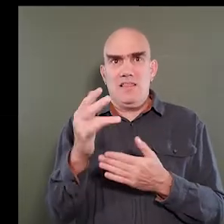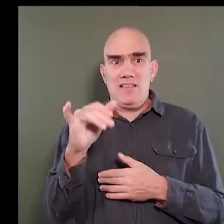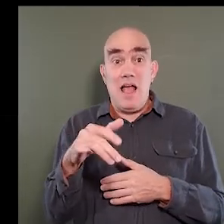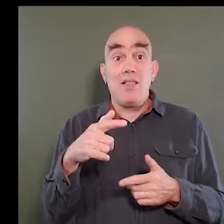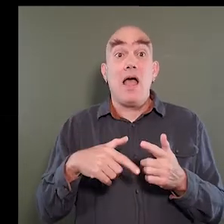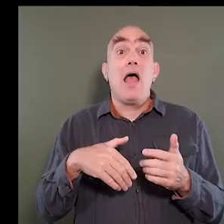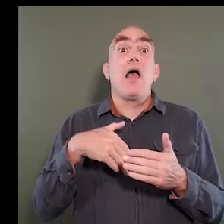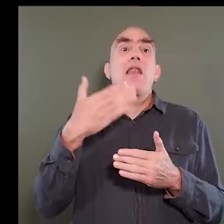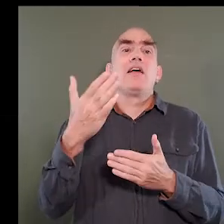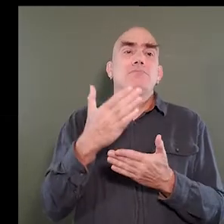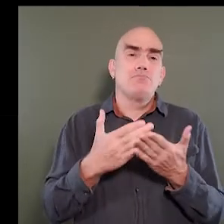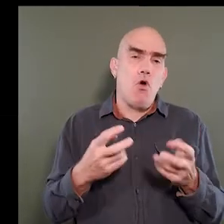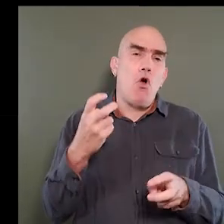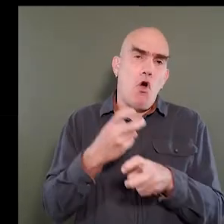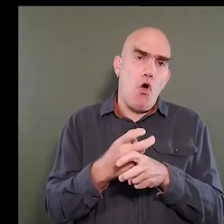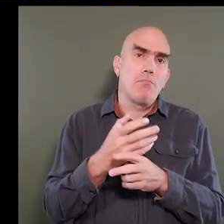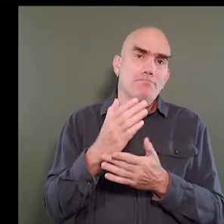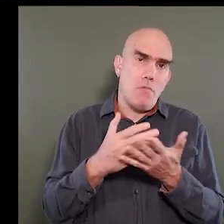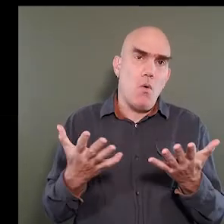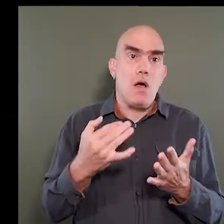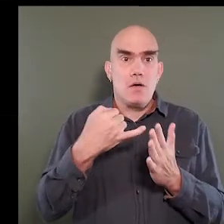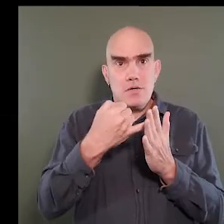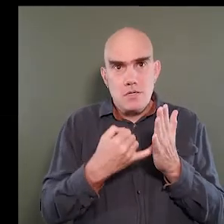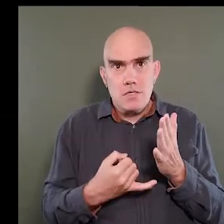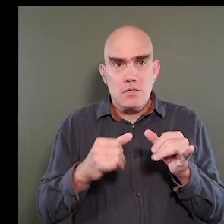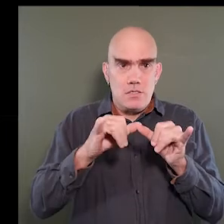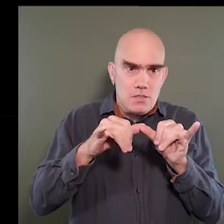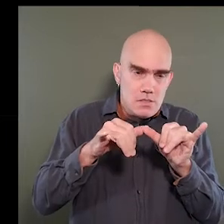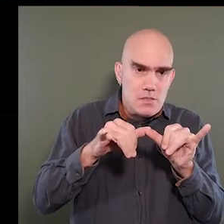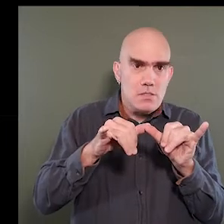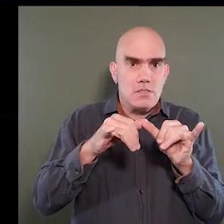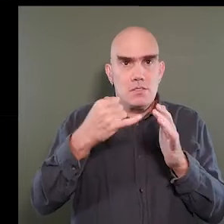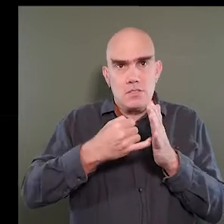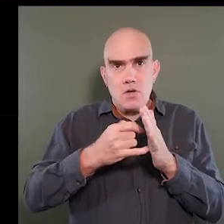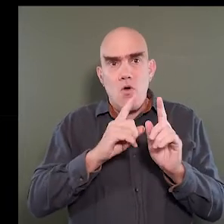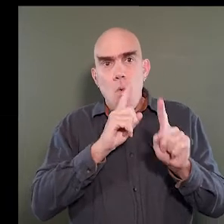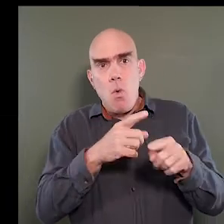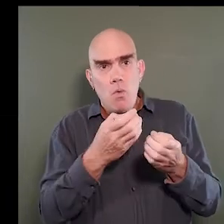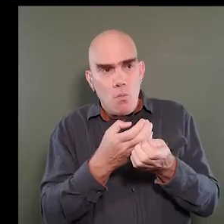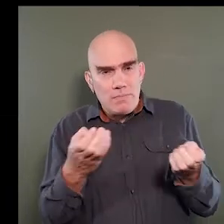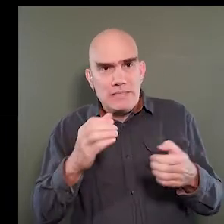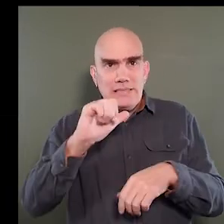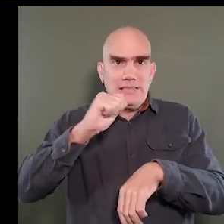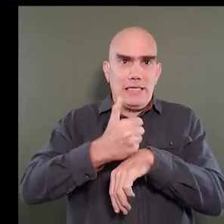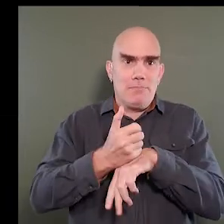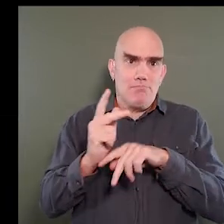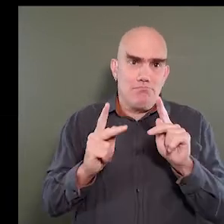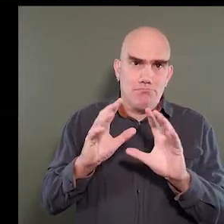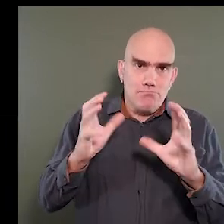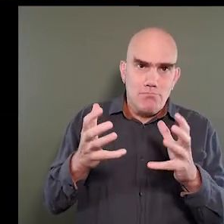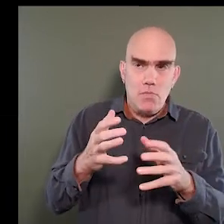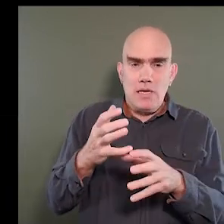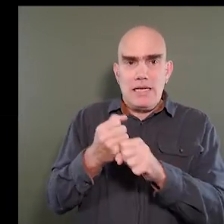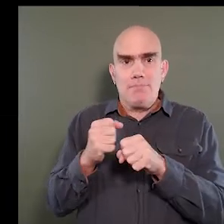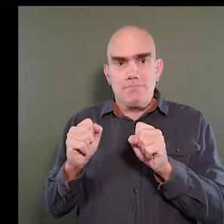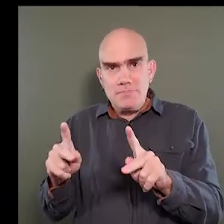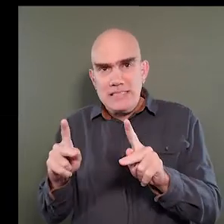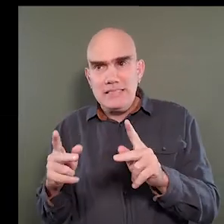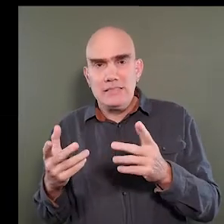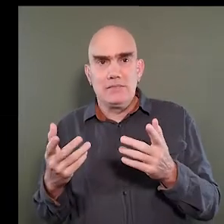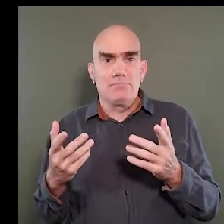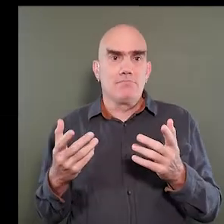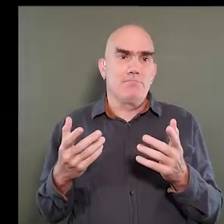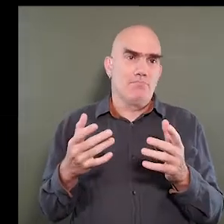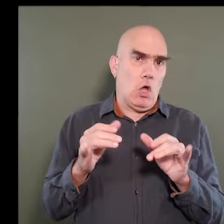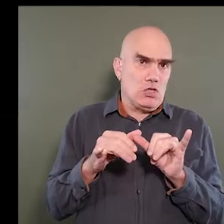the hard part, then comes the architectural drawings, the ordering of equipment, setting up crews, getting permits, doing architectural